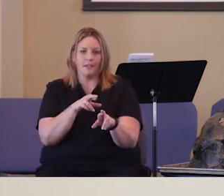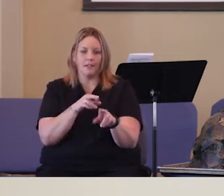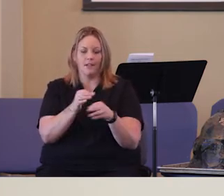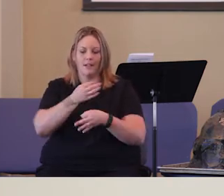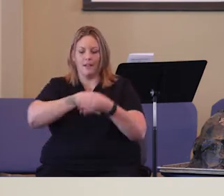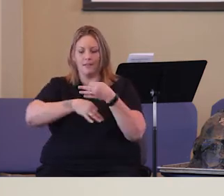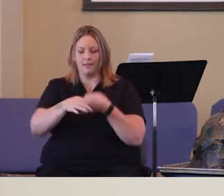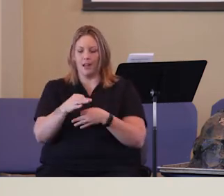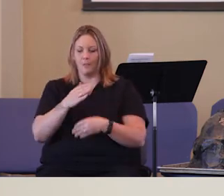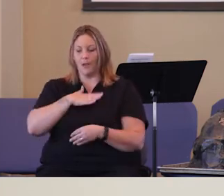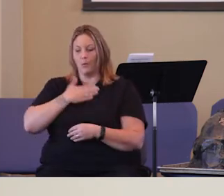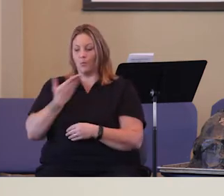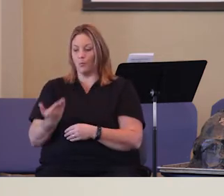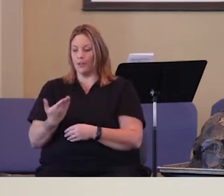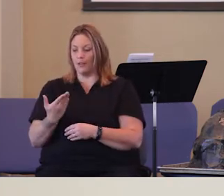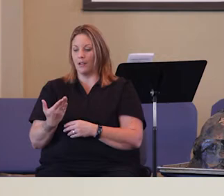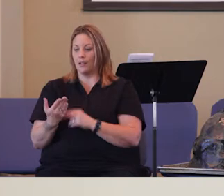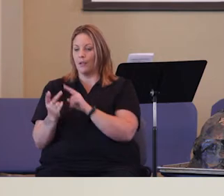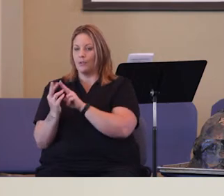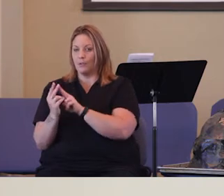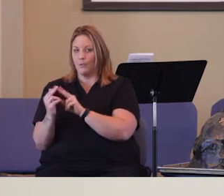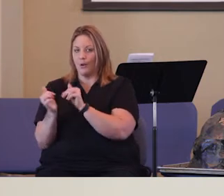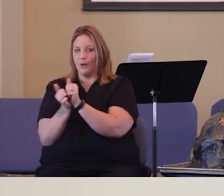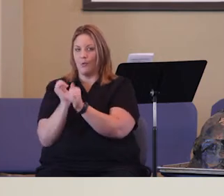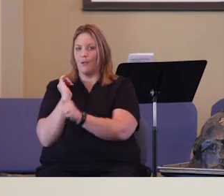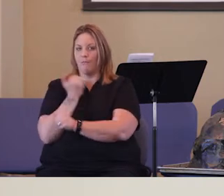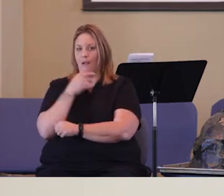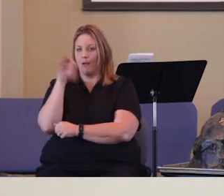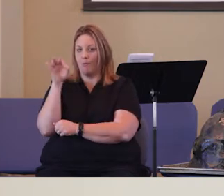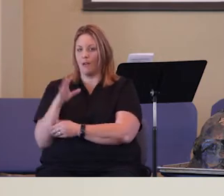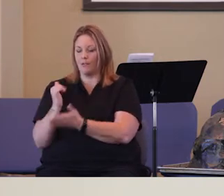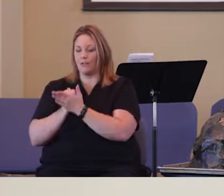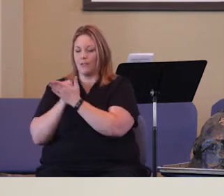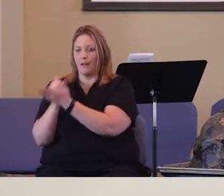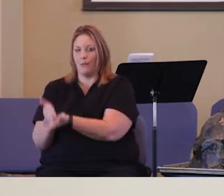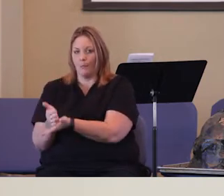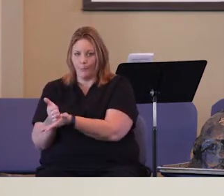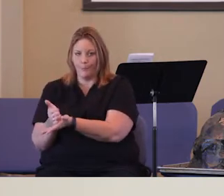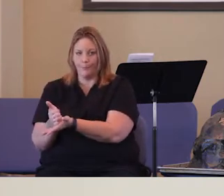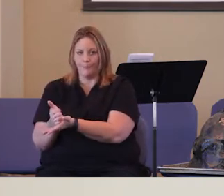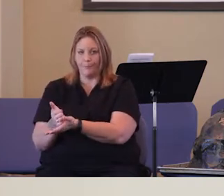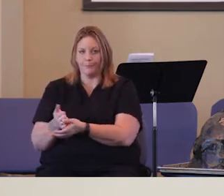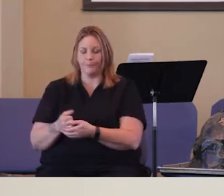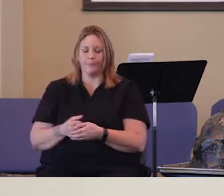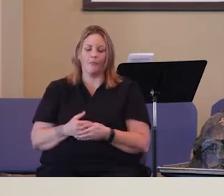being willing to partner with our pastors to help with things in our churches.